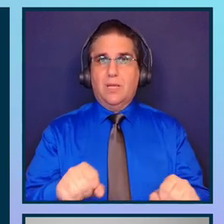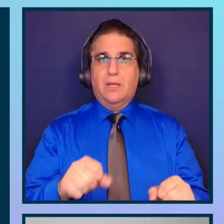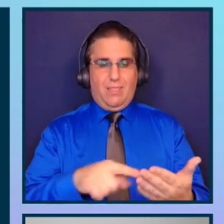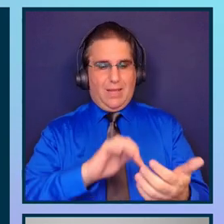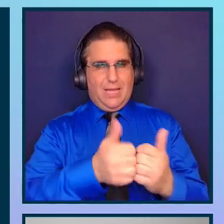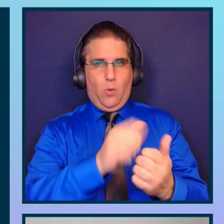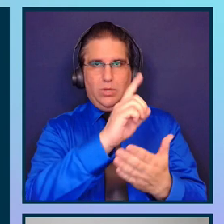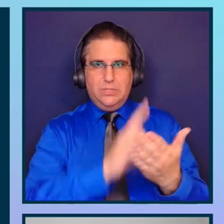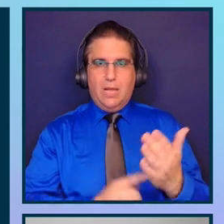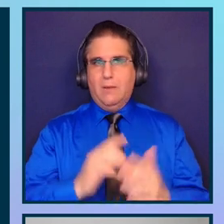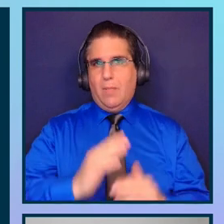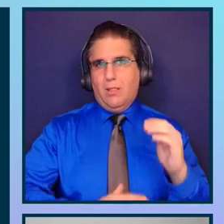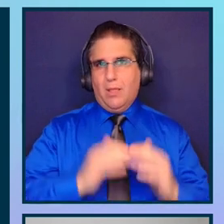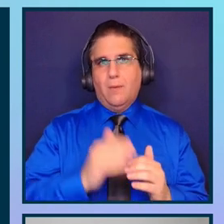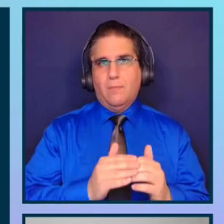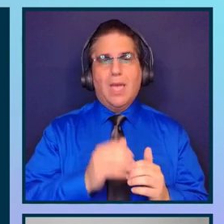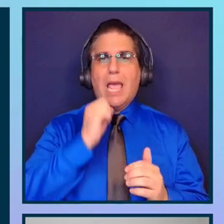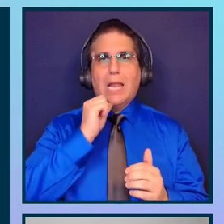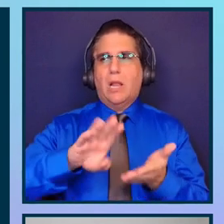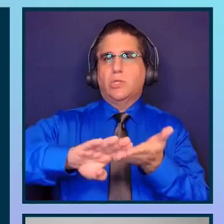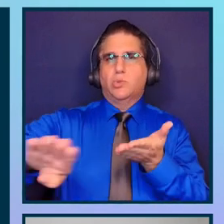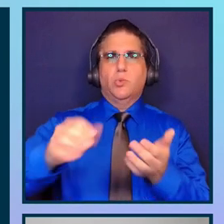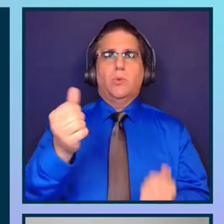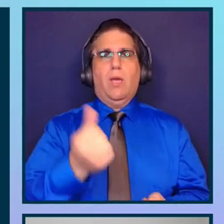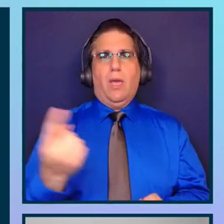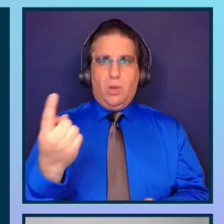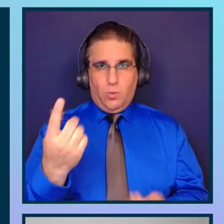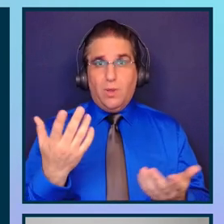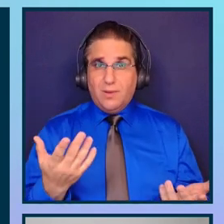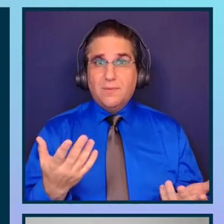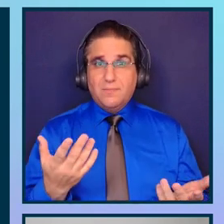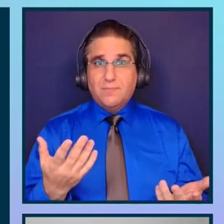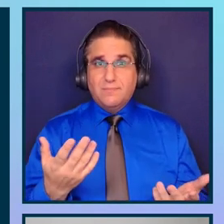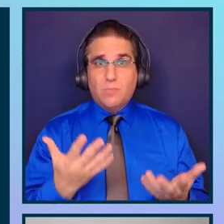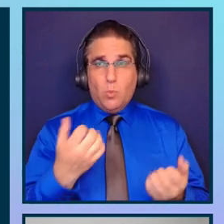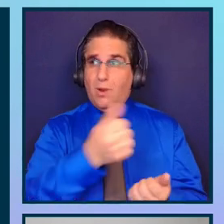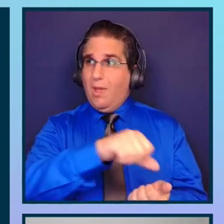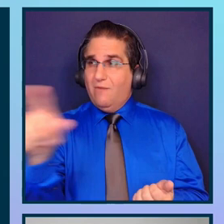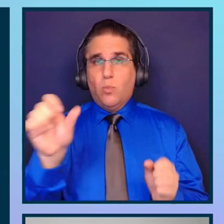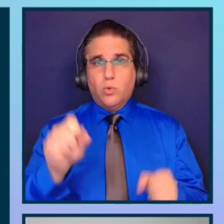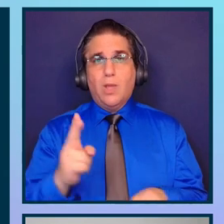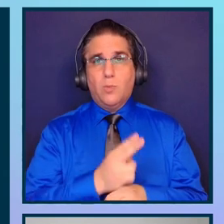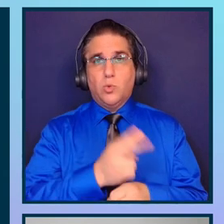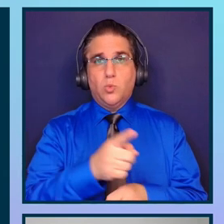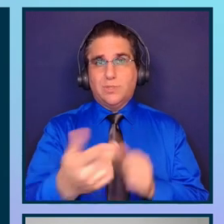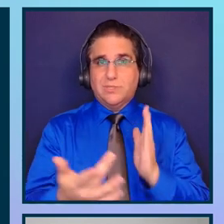they are built to not exclude anyone for using these technologies.